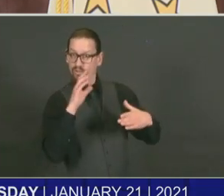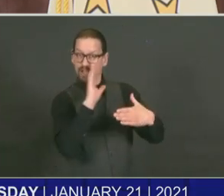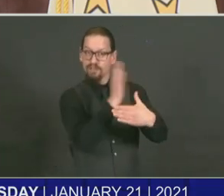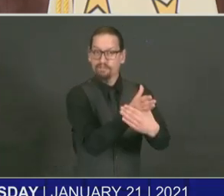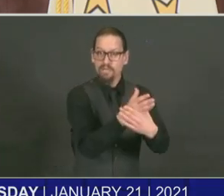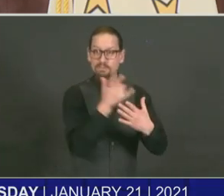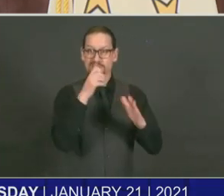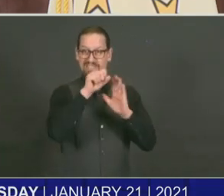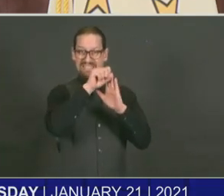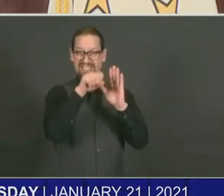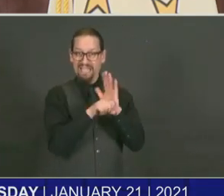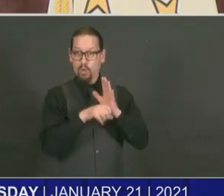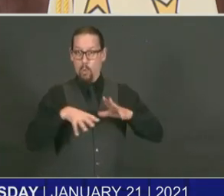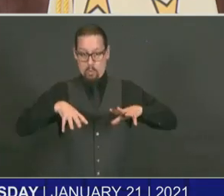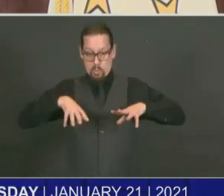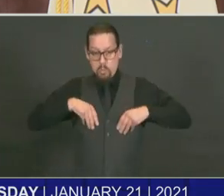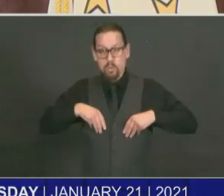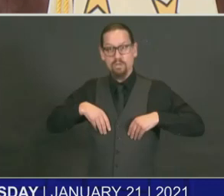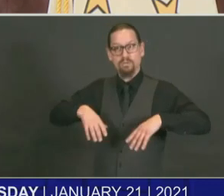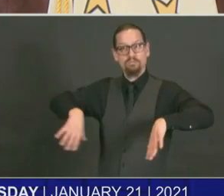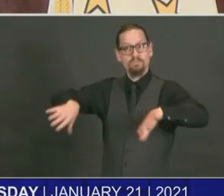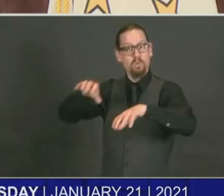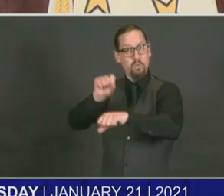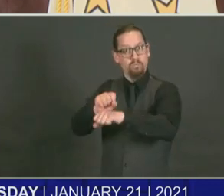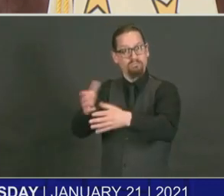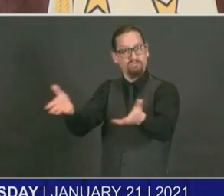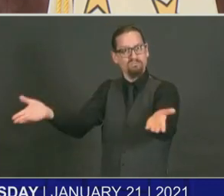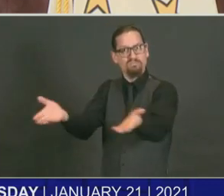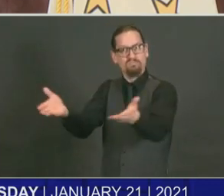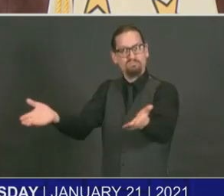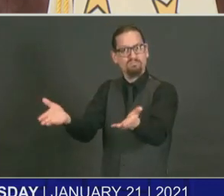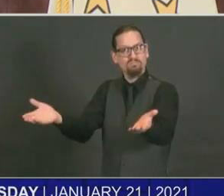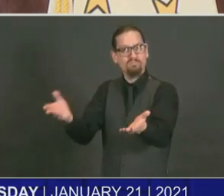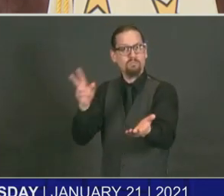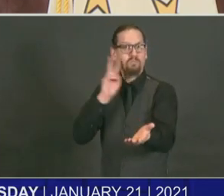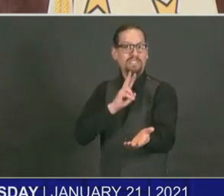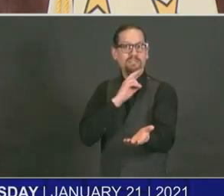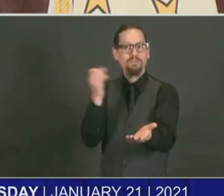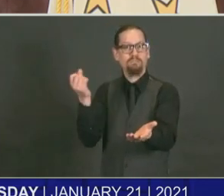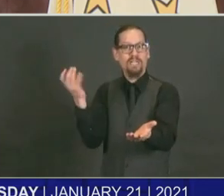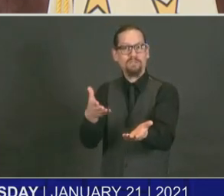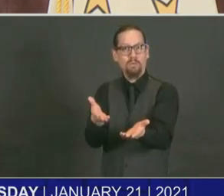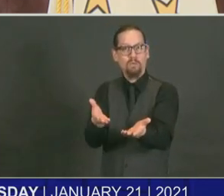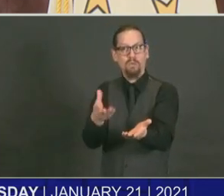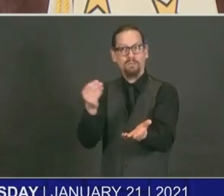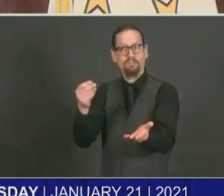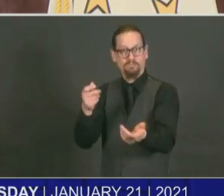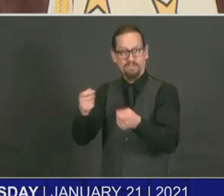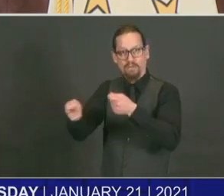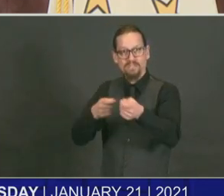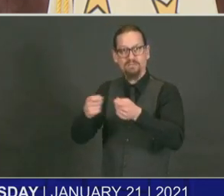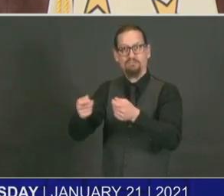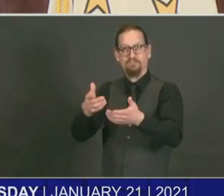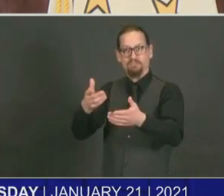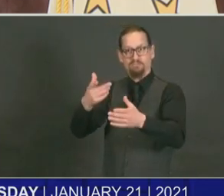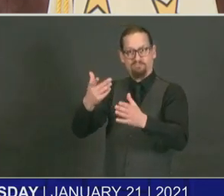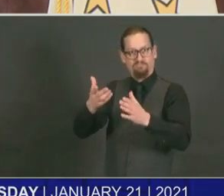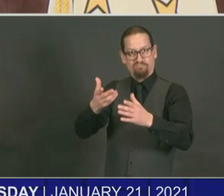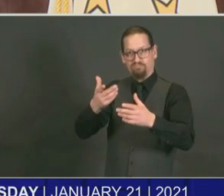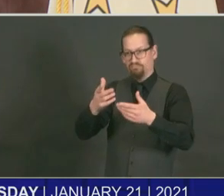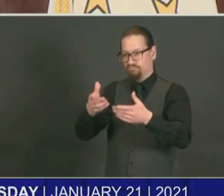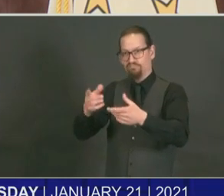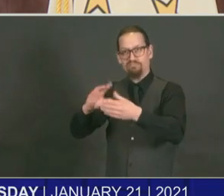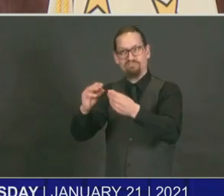facility, a state-owned business. This company, Twin River, is acting as a management agent, all right, on behalf of employees there to achieve